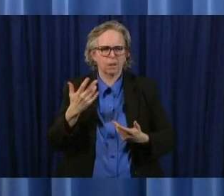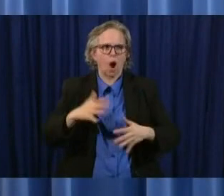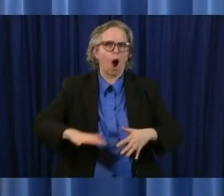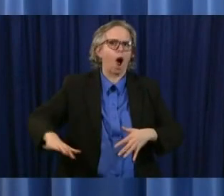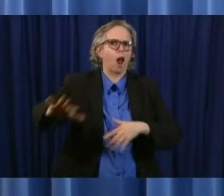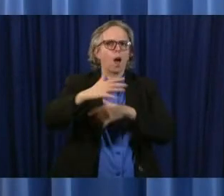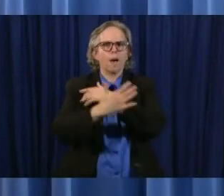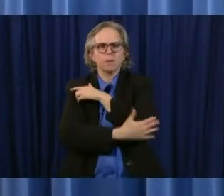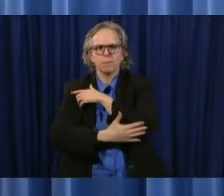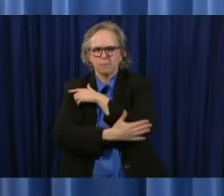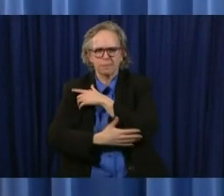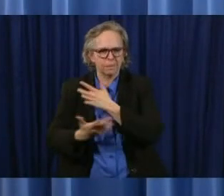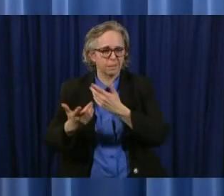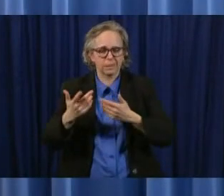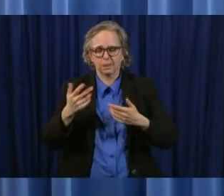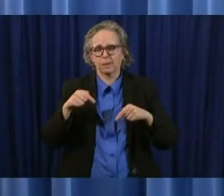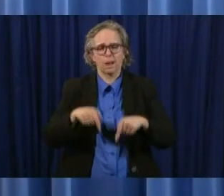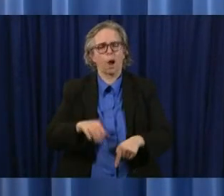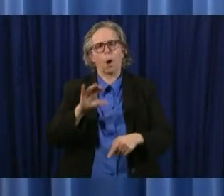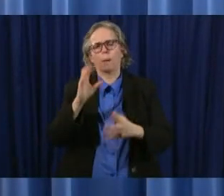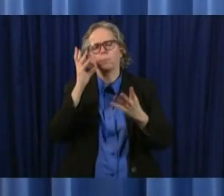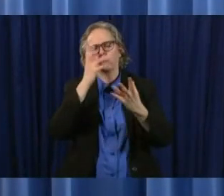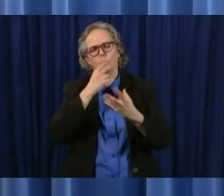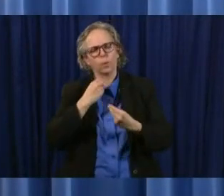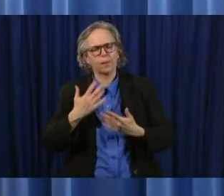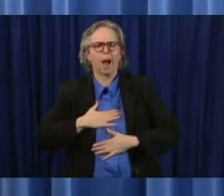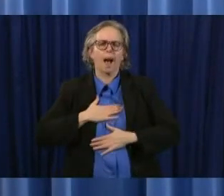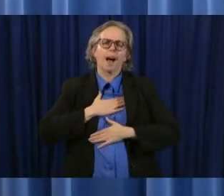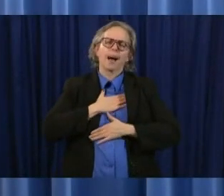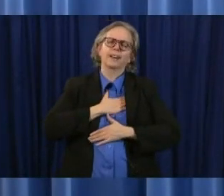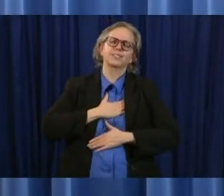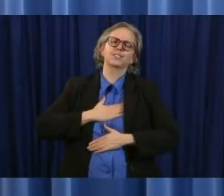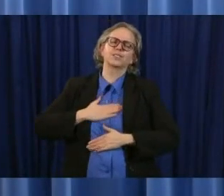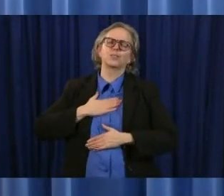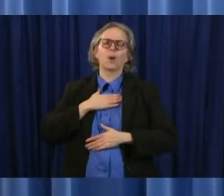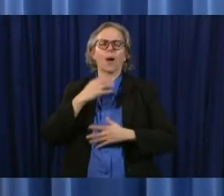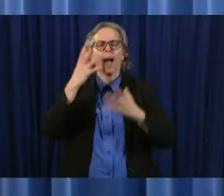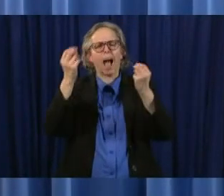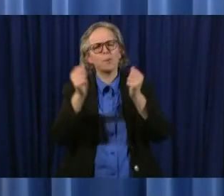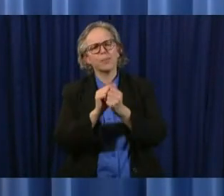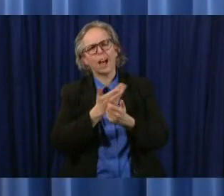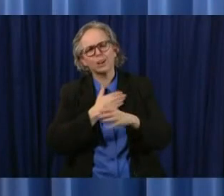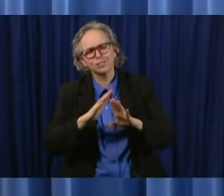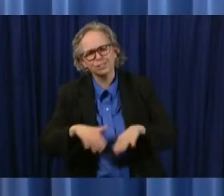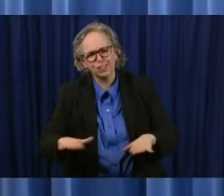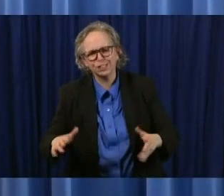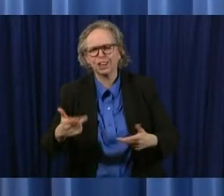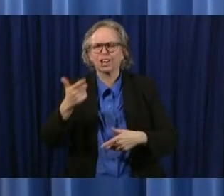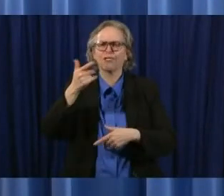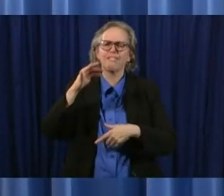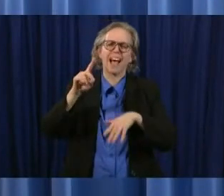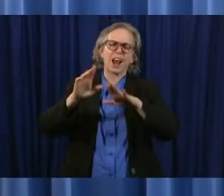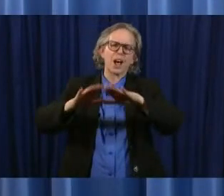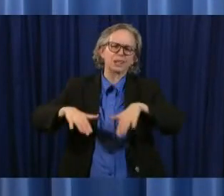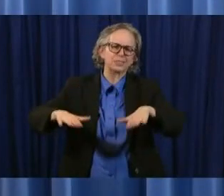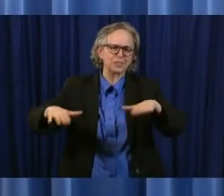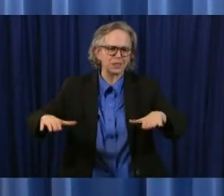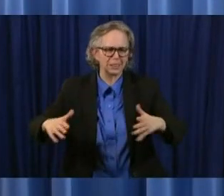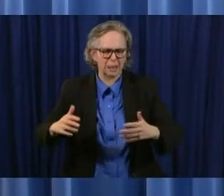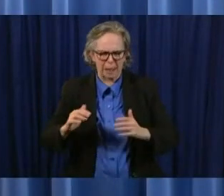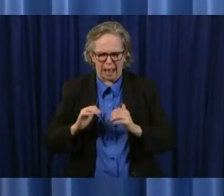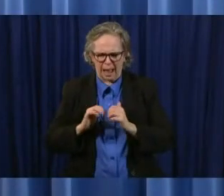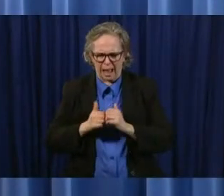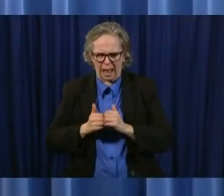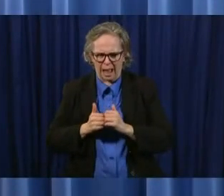it's a great thing to do with uh your kids with your grandkids um and so figuring out how to you know how to do